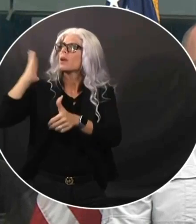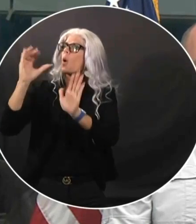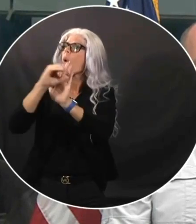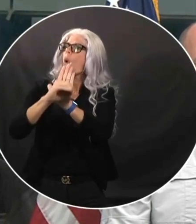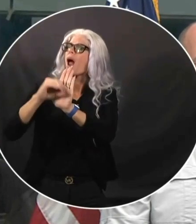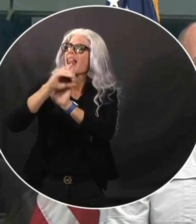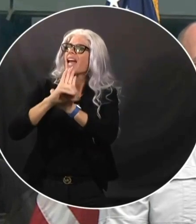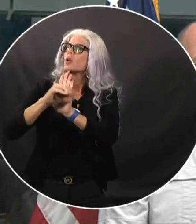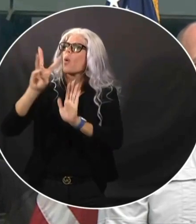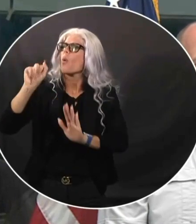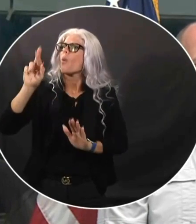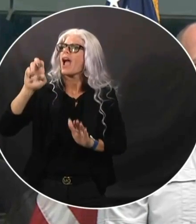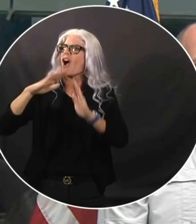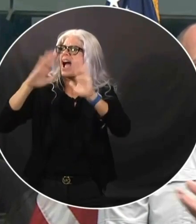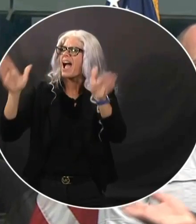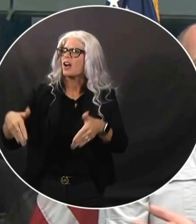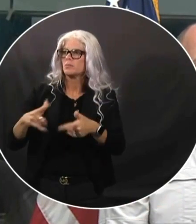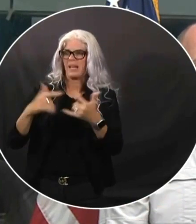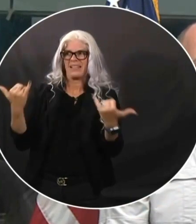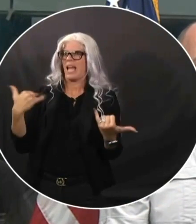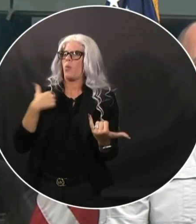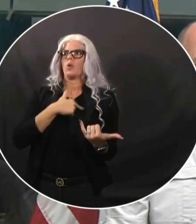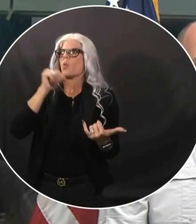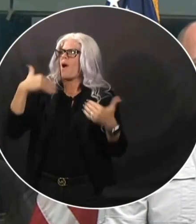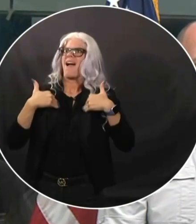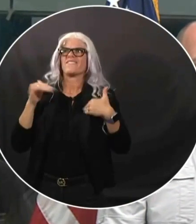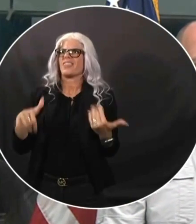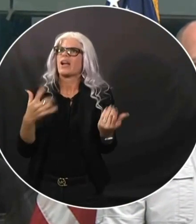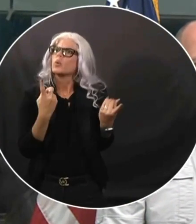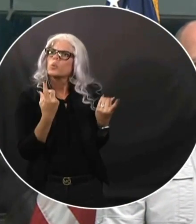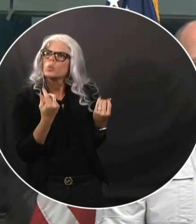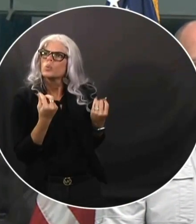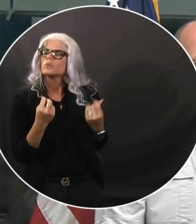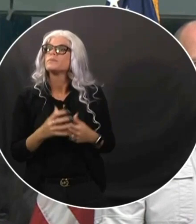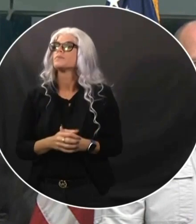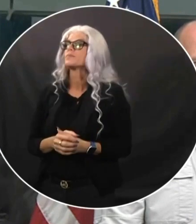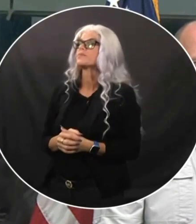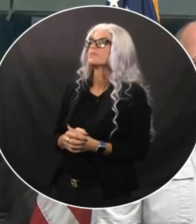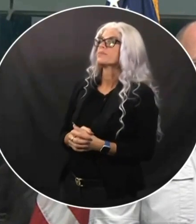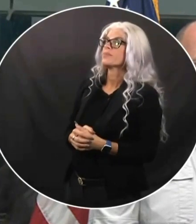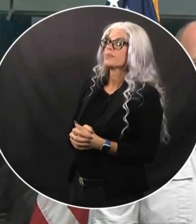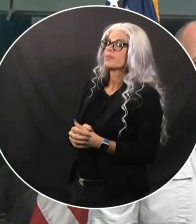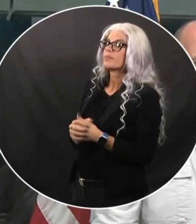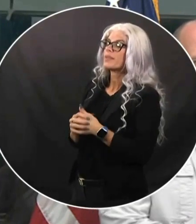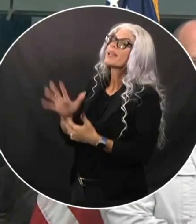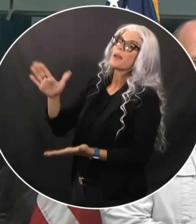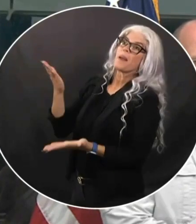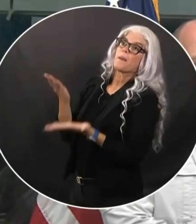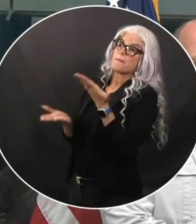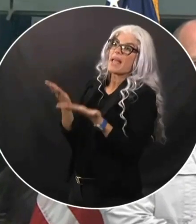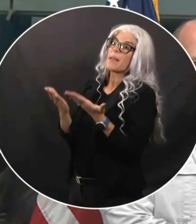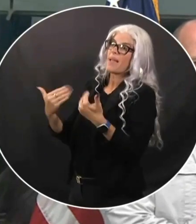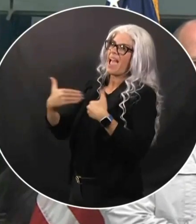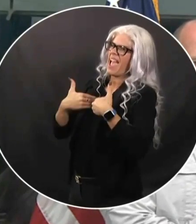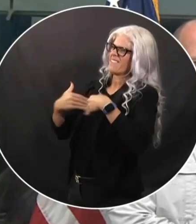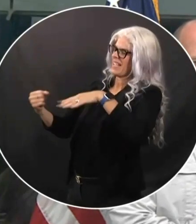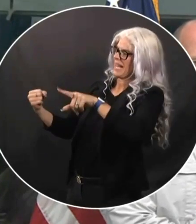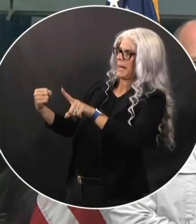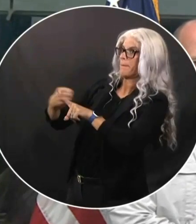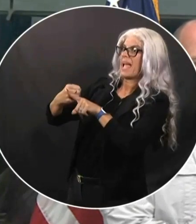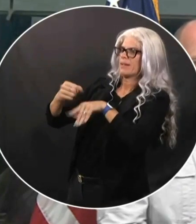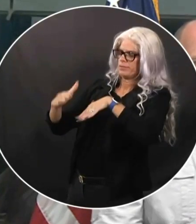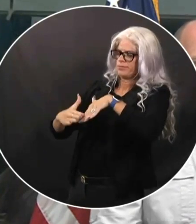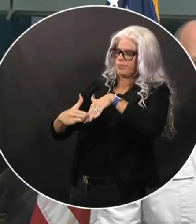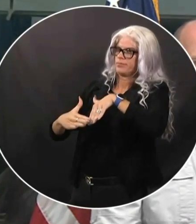So the answer is, is, I mean, I think we've said, I mean, you could have impacts in southeast Florida flooding. That's absolutely could